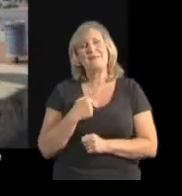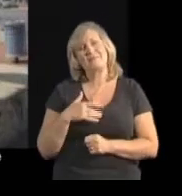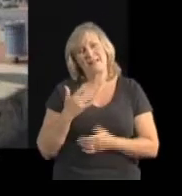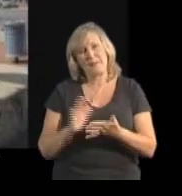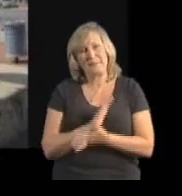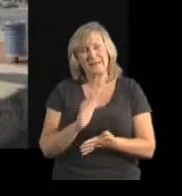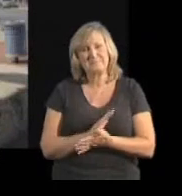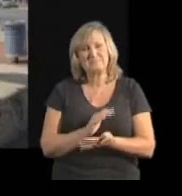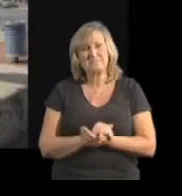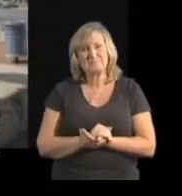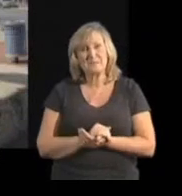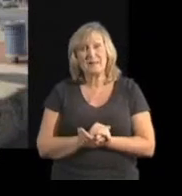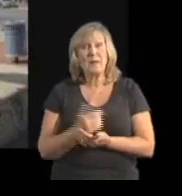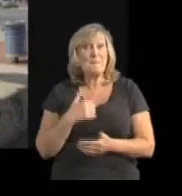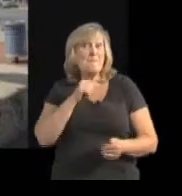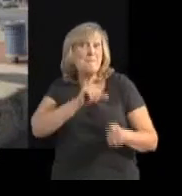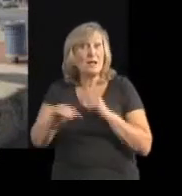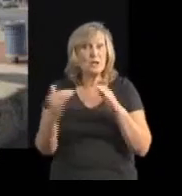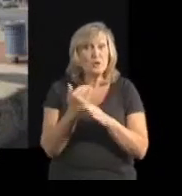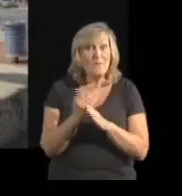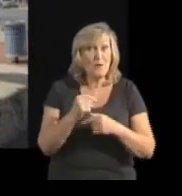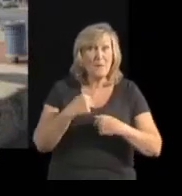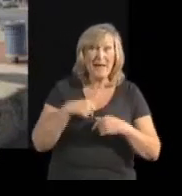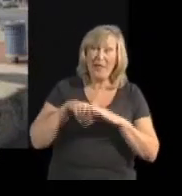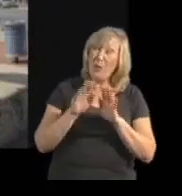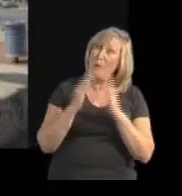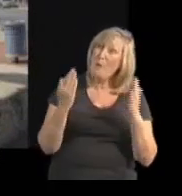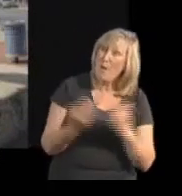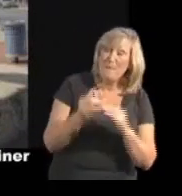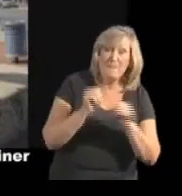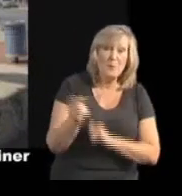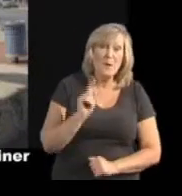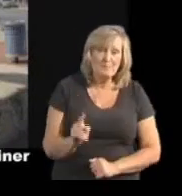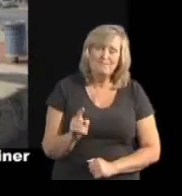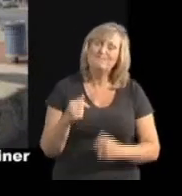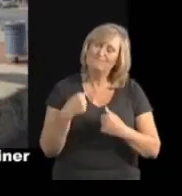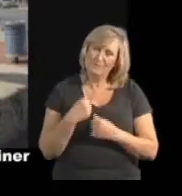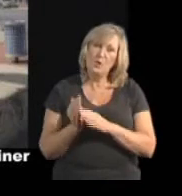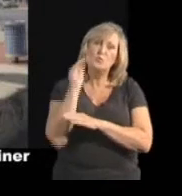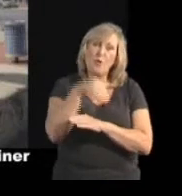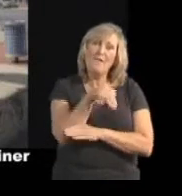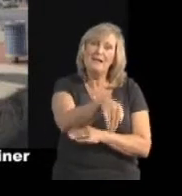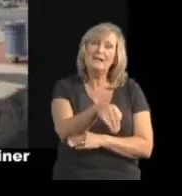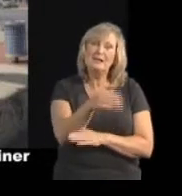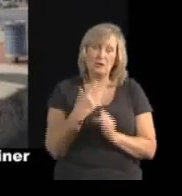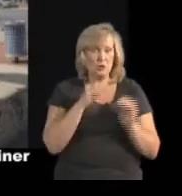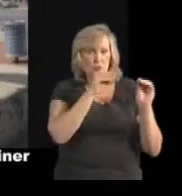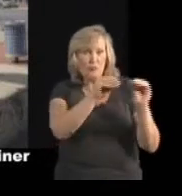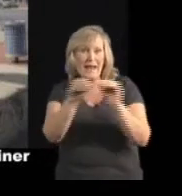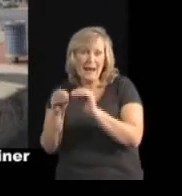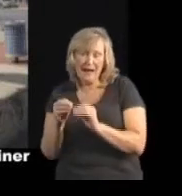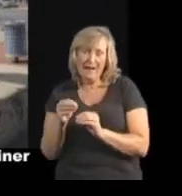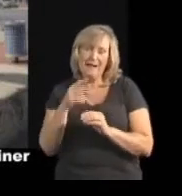happy. The best job I could do in your home would be for me to